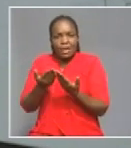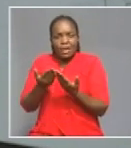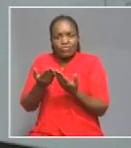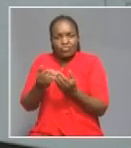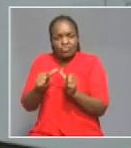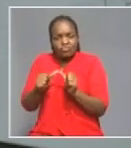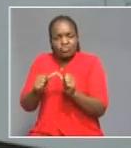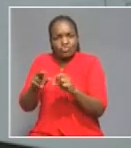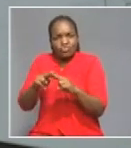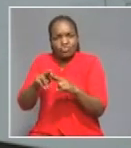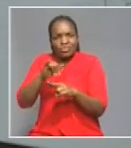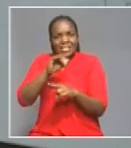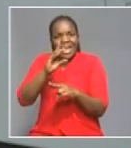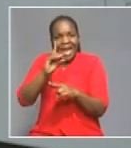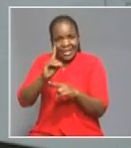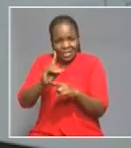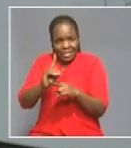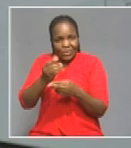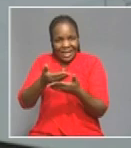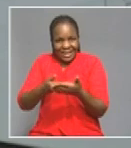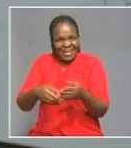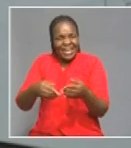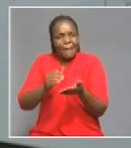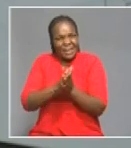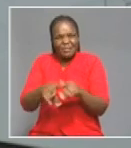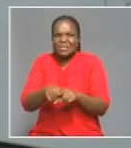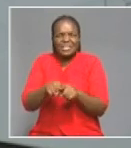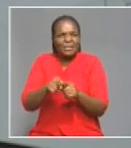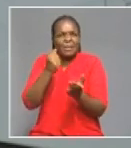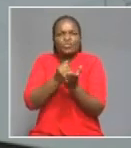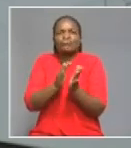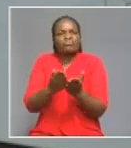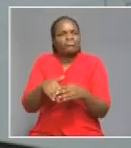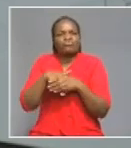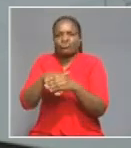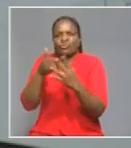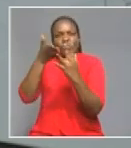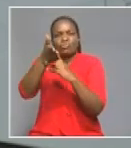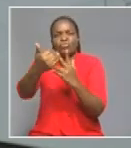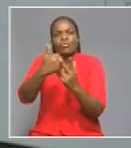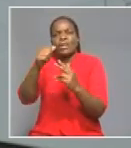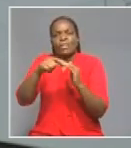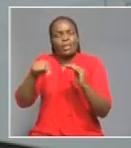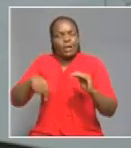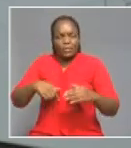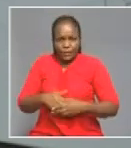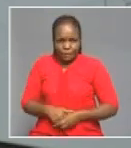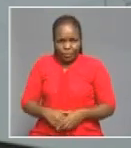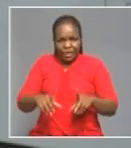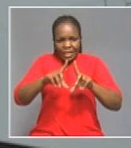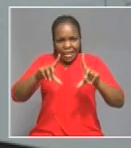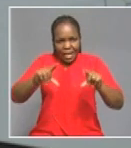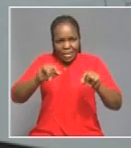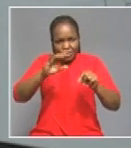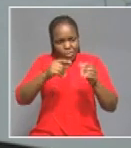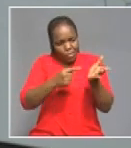ID cards as travel documents. The ID cards are compatible with the specifications of